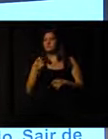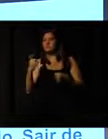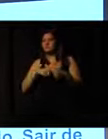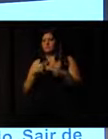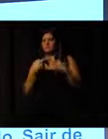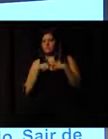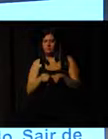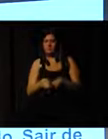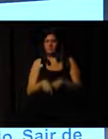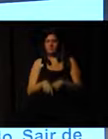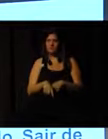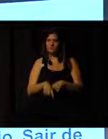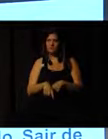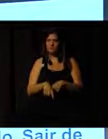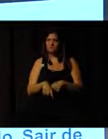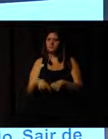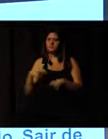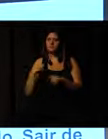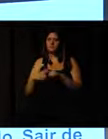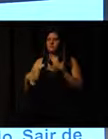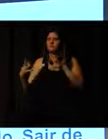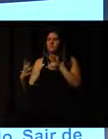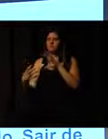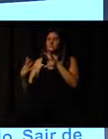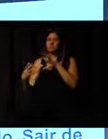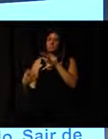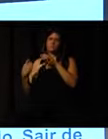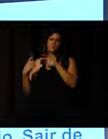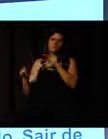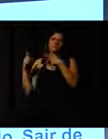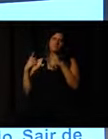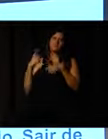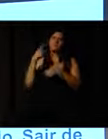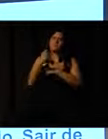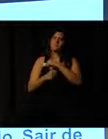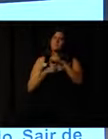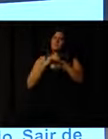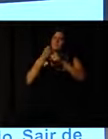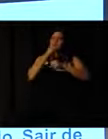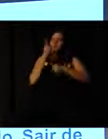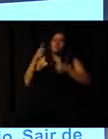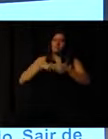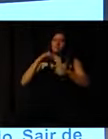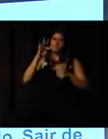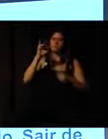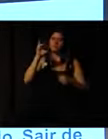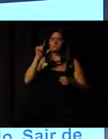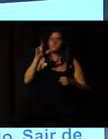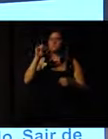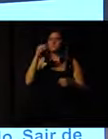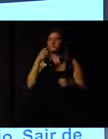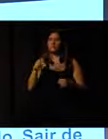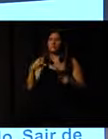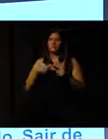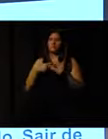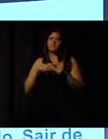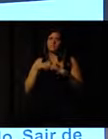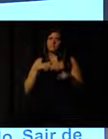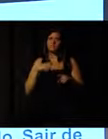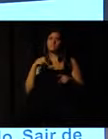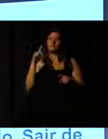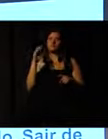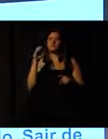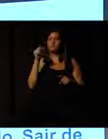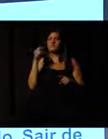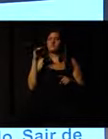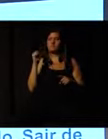It's a great pleasure, almost a year for us to affiliate.